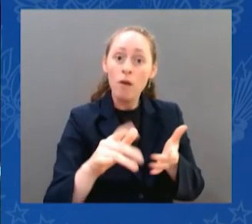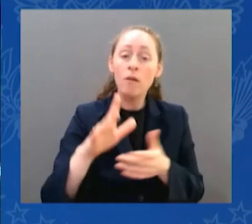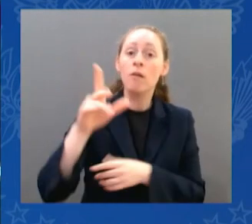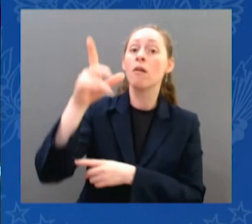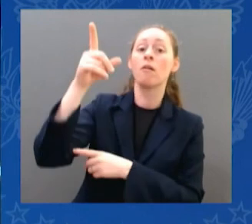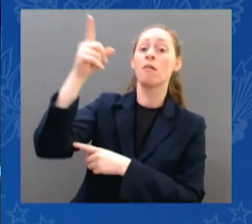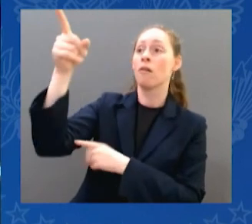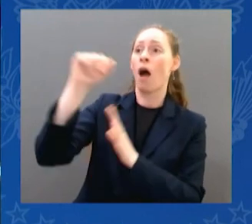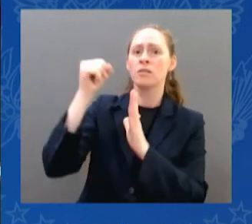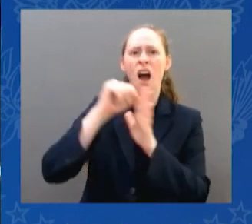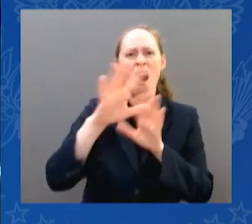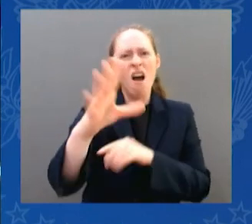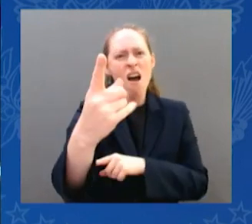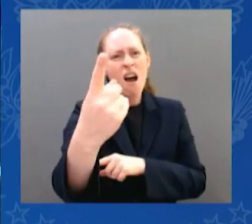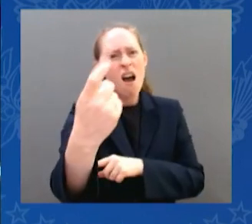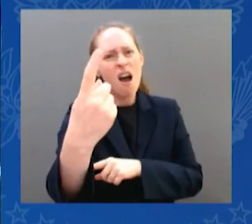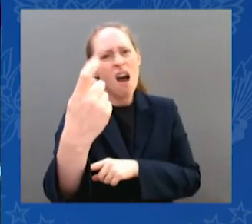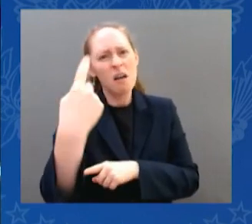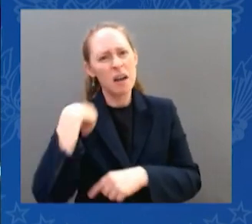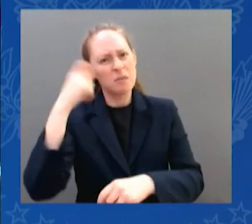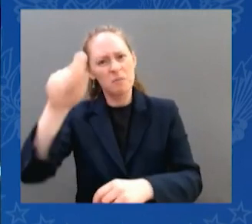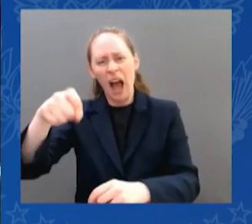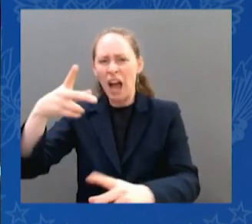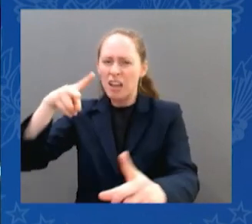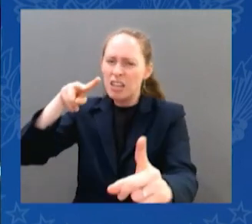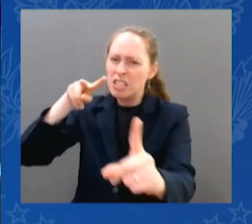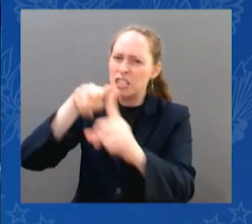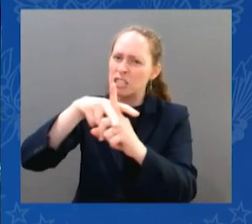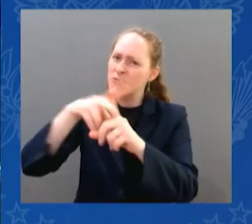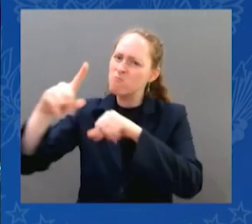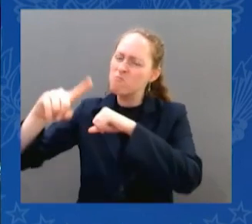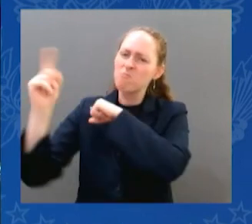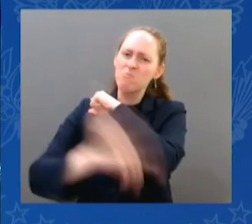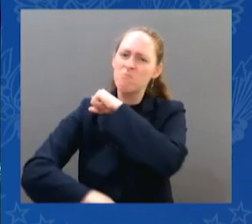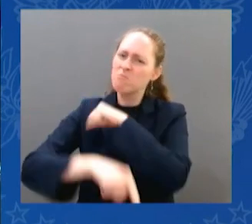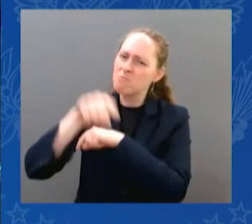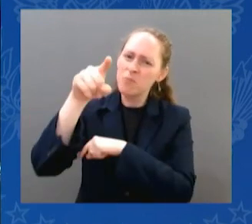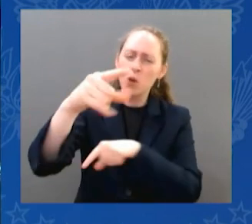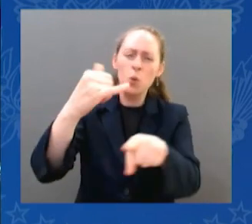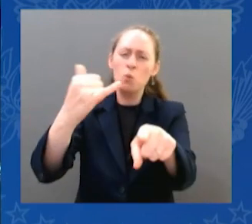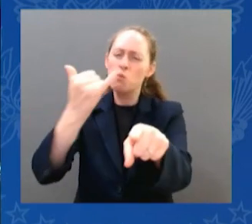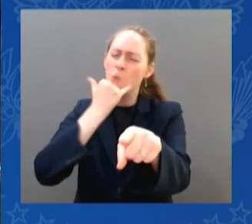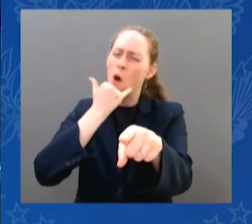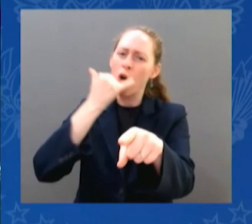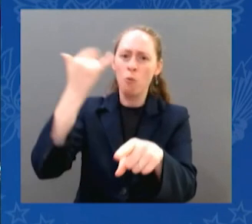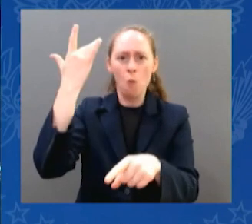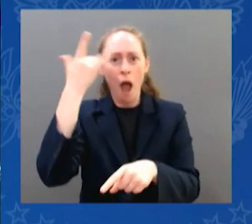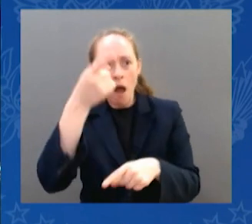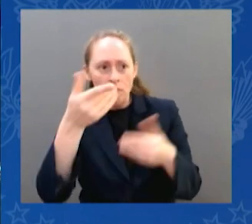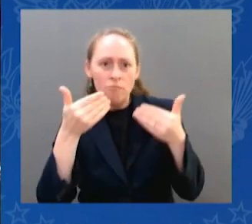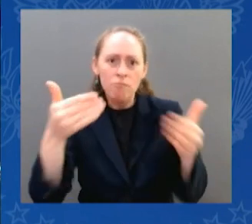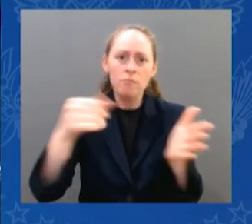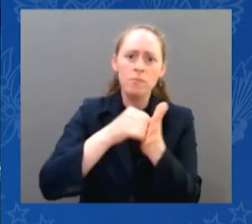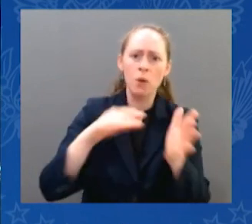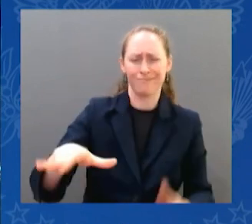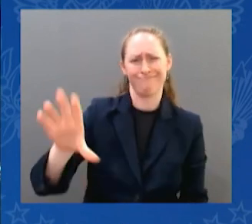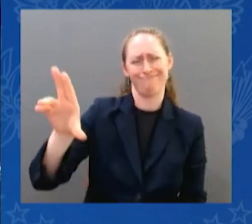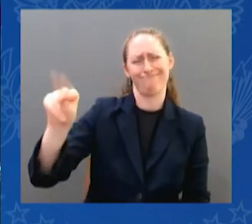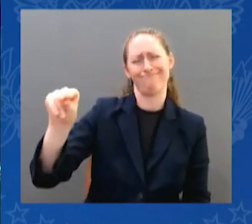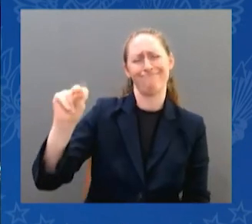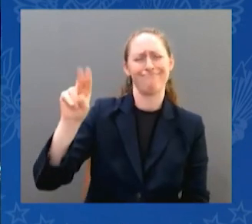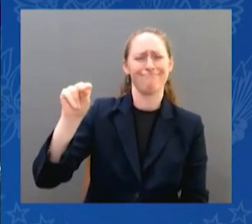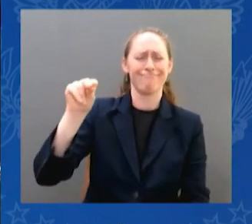abortion providers from malpractice and other lawsuits. We also launched a public awareness campaign because there's a lot of misinformation.